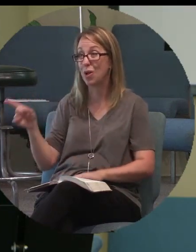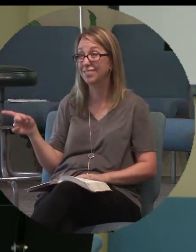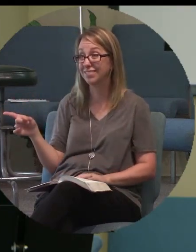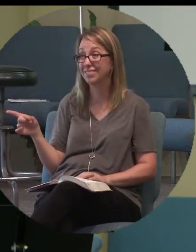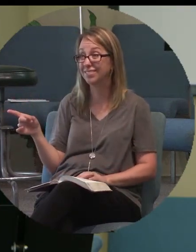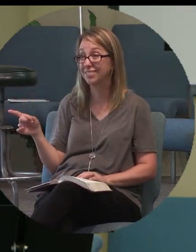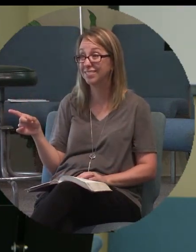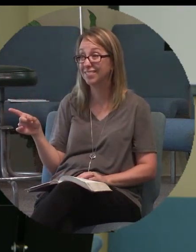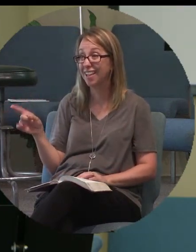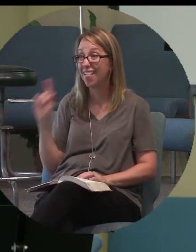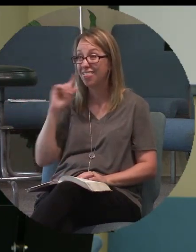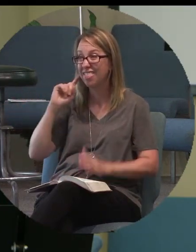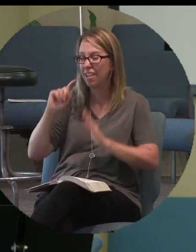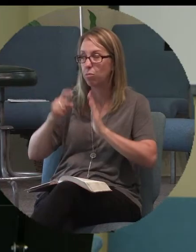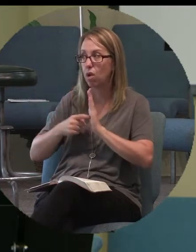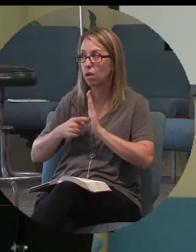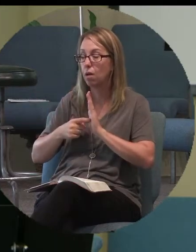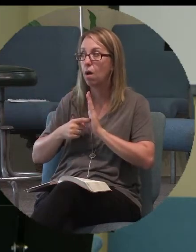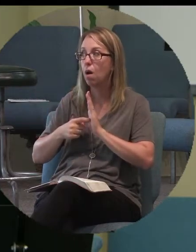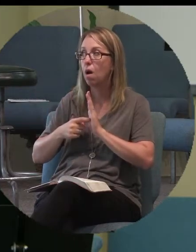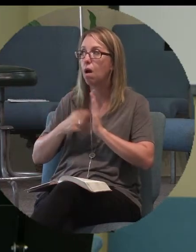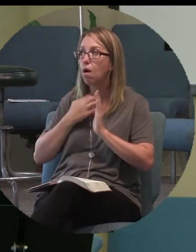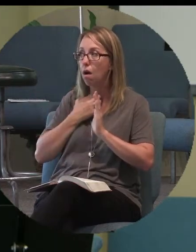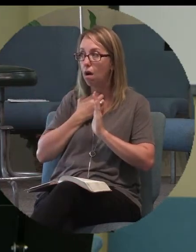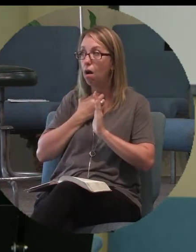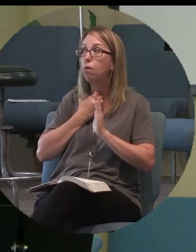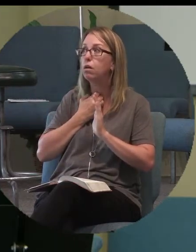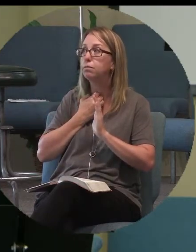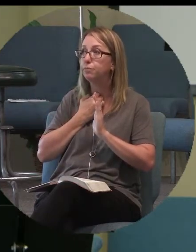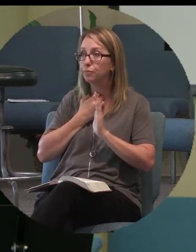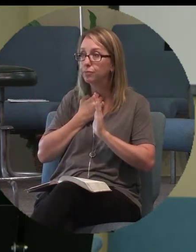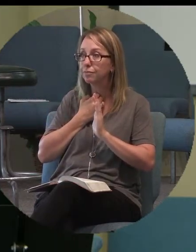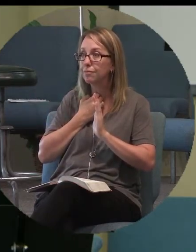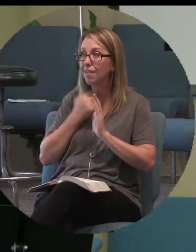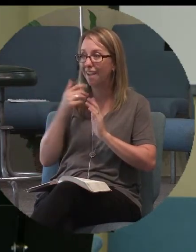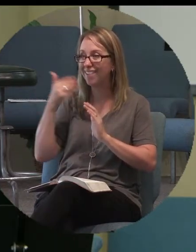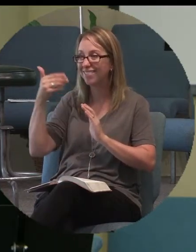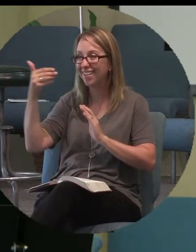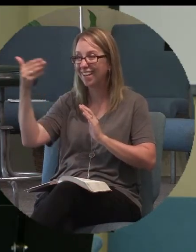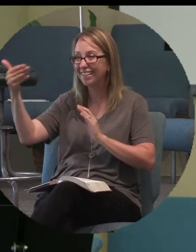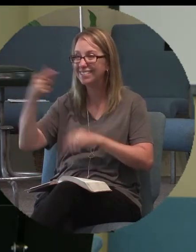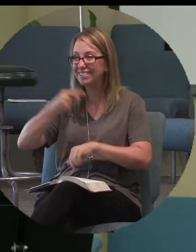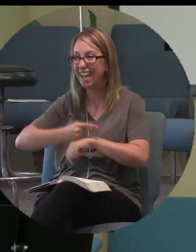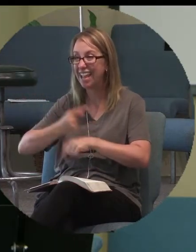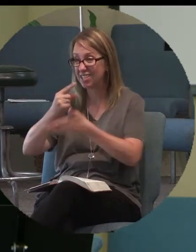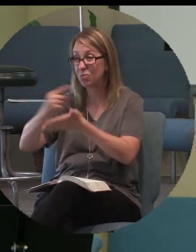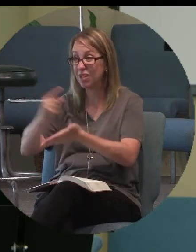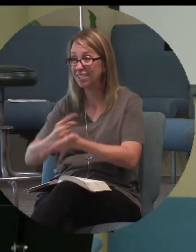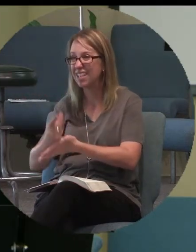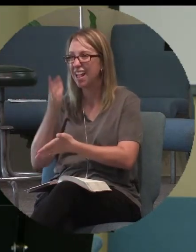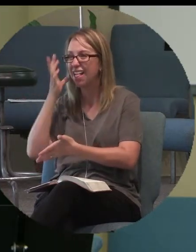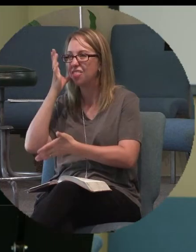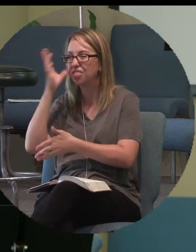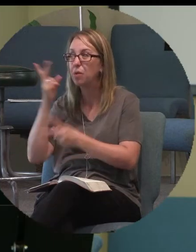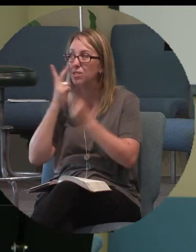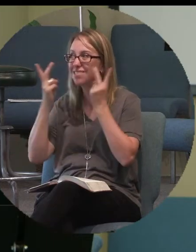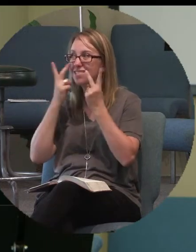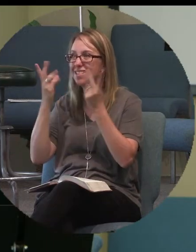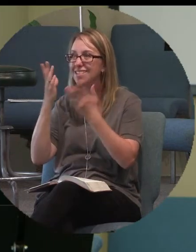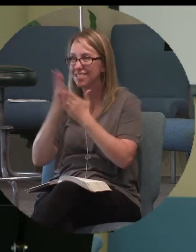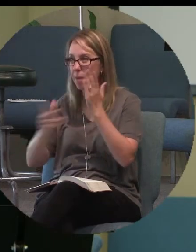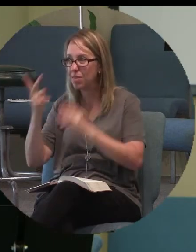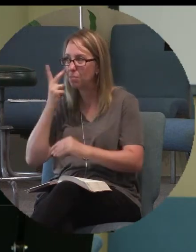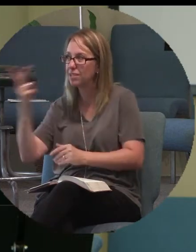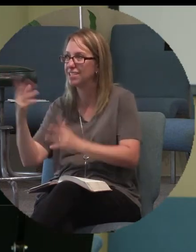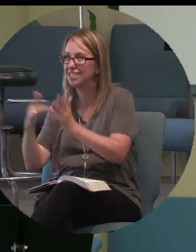They began to recognize and realize and they would in the coming days and weeks, they would see, some of them would